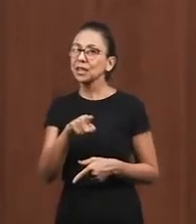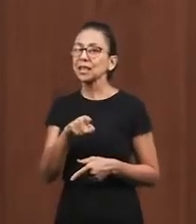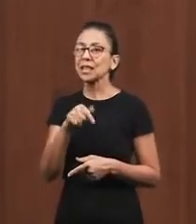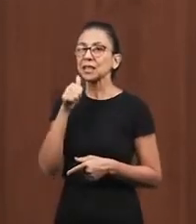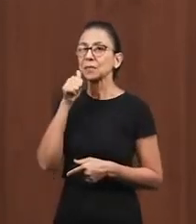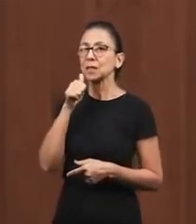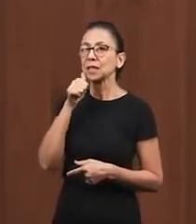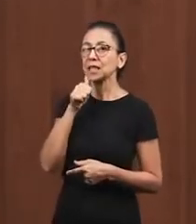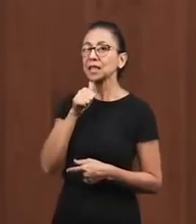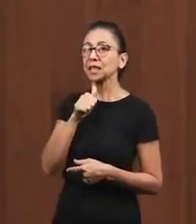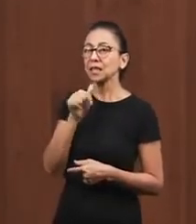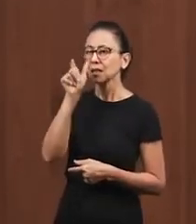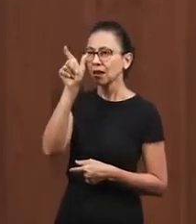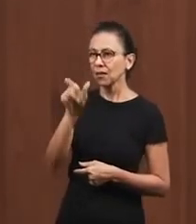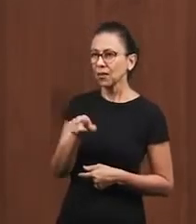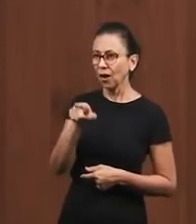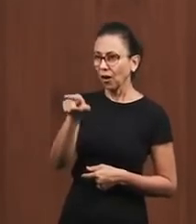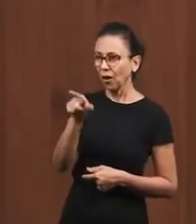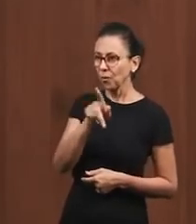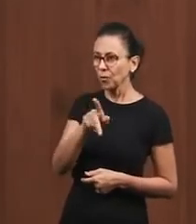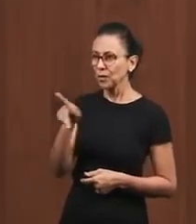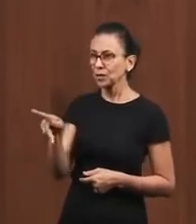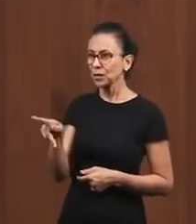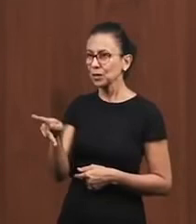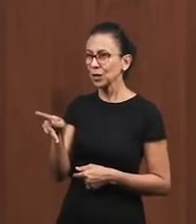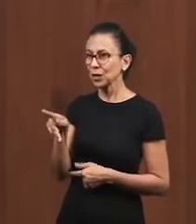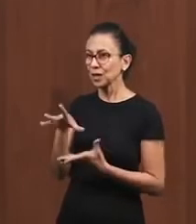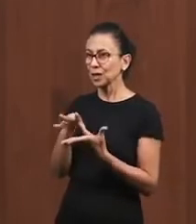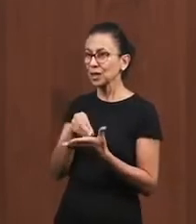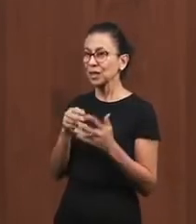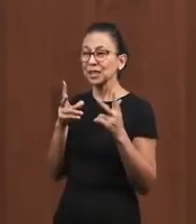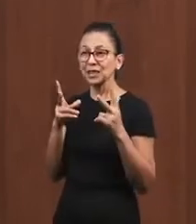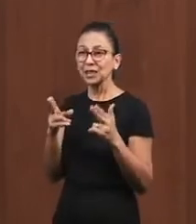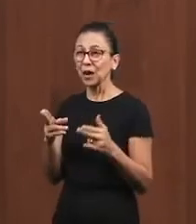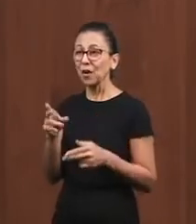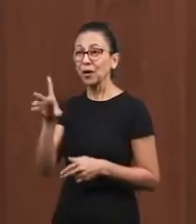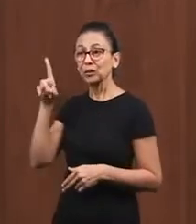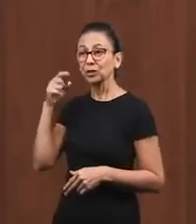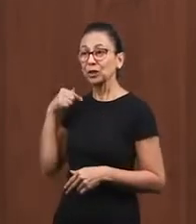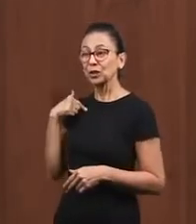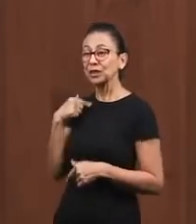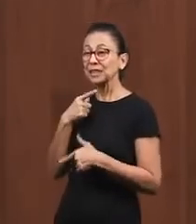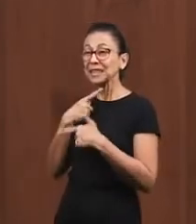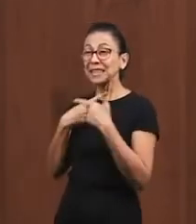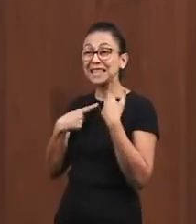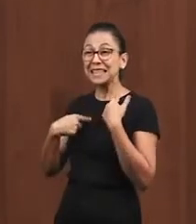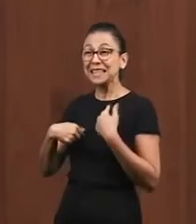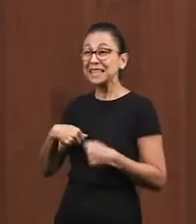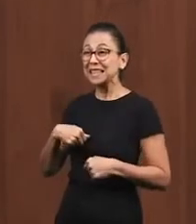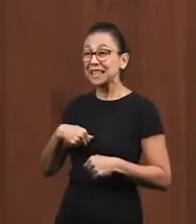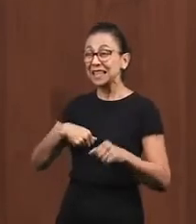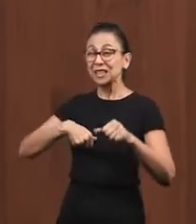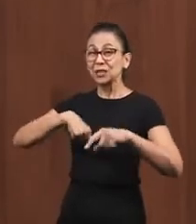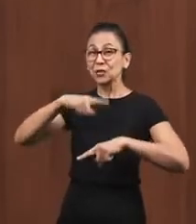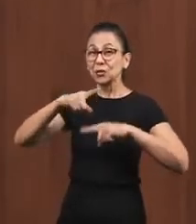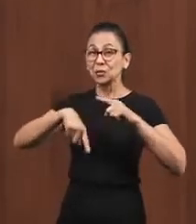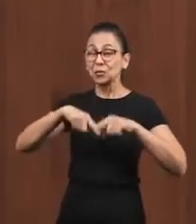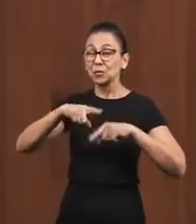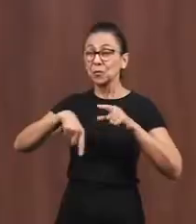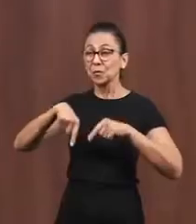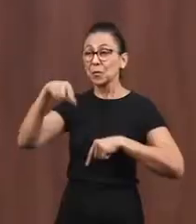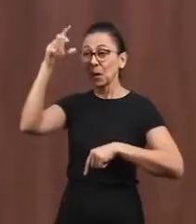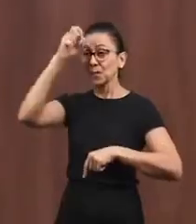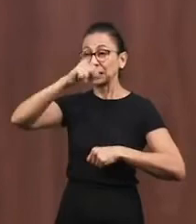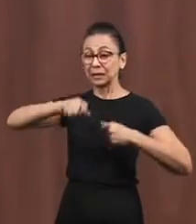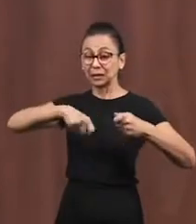be a teacher a Sunday school teacher or an instrumentalist and you boys look at the workers and say one day I